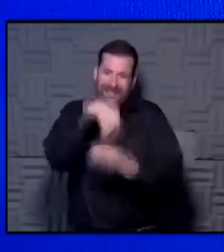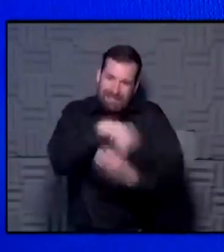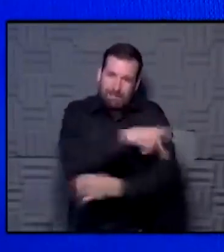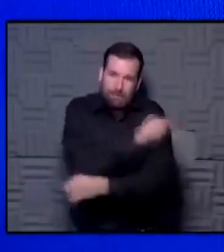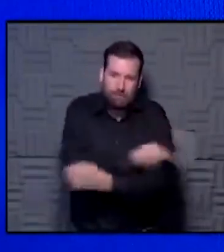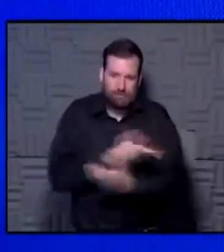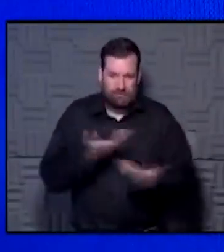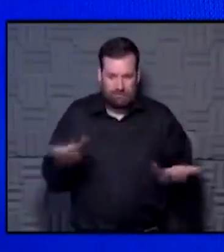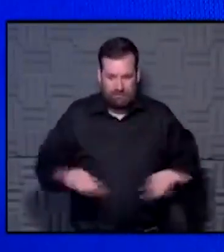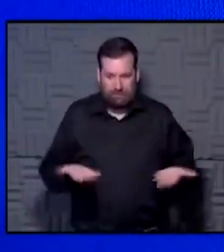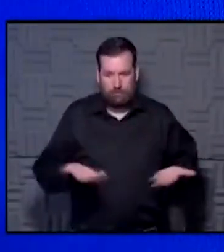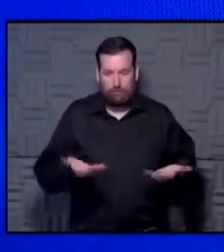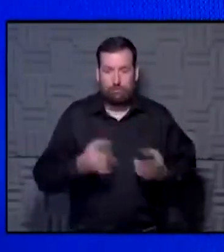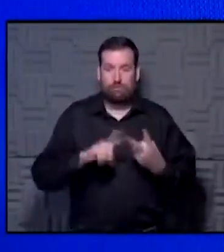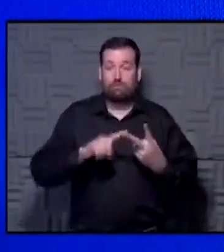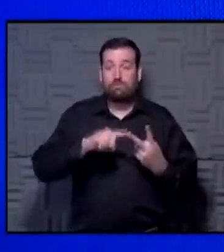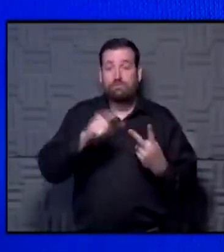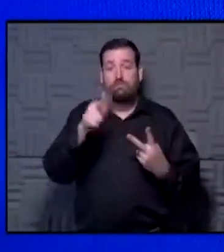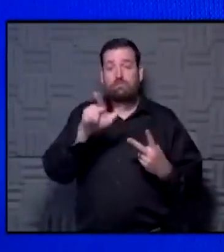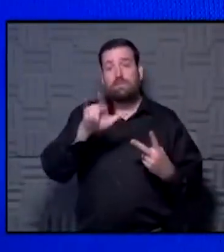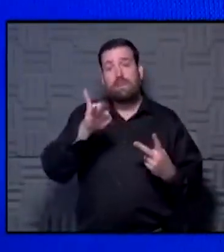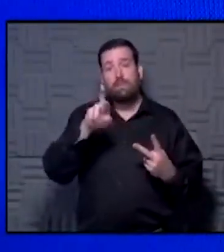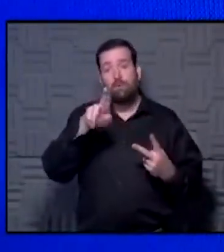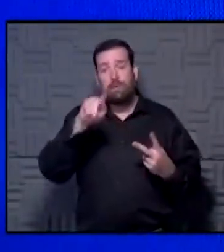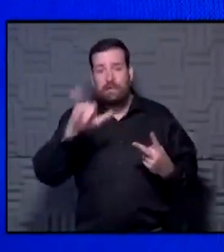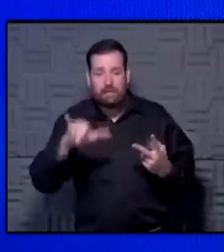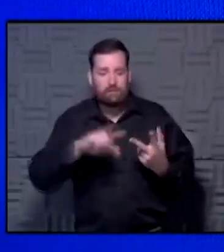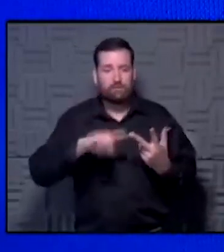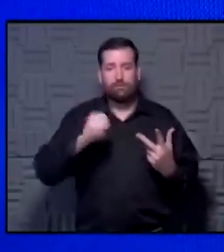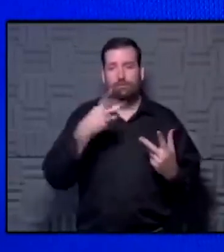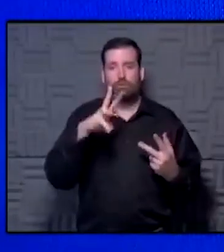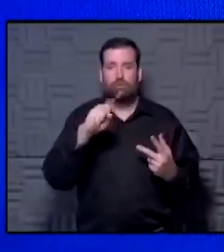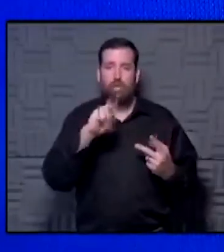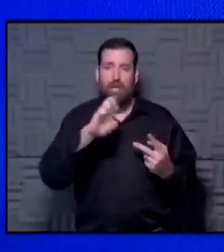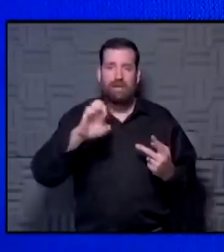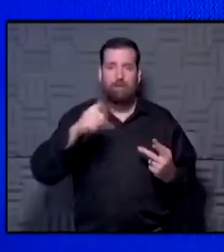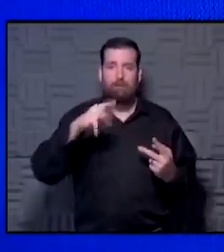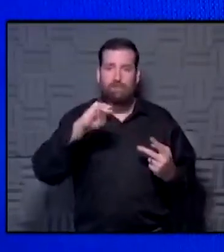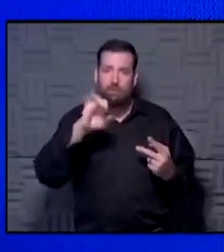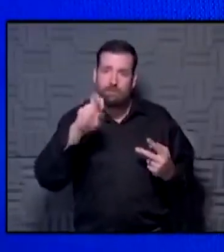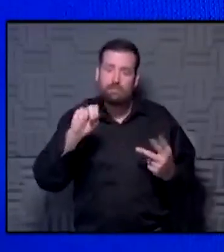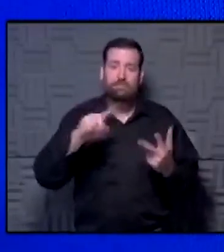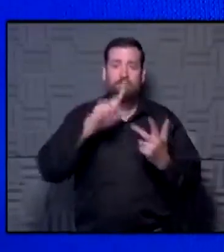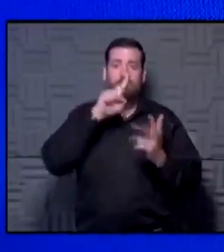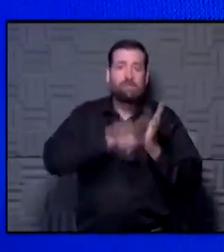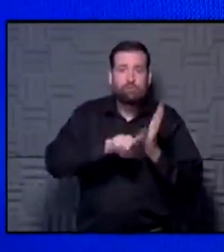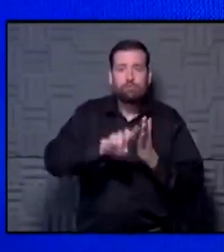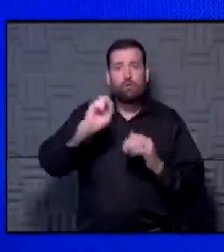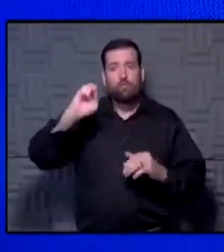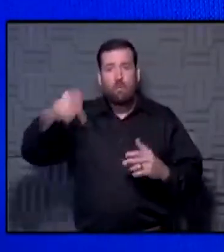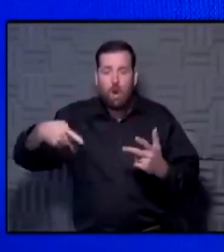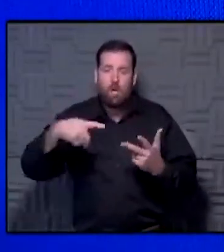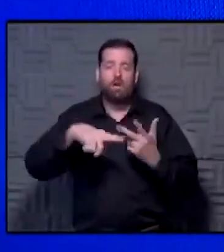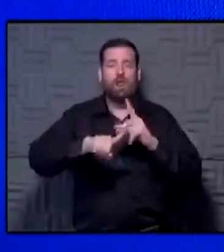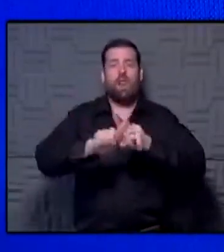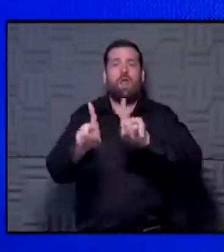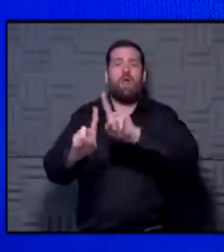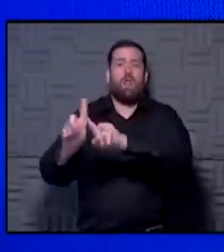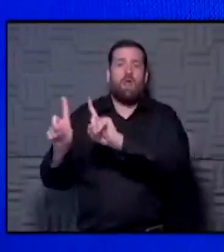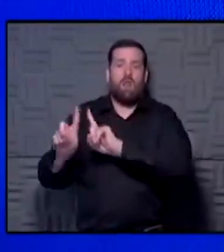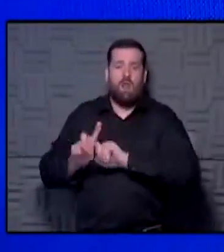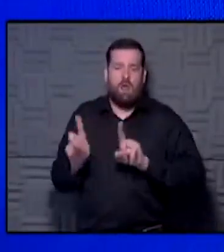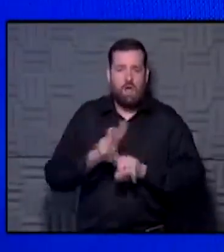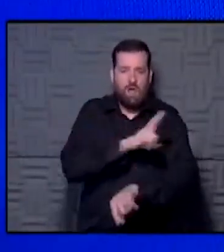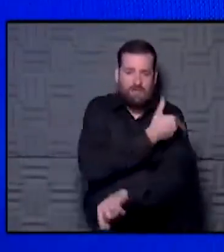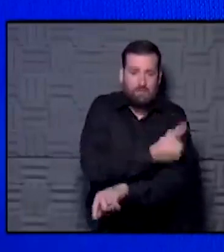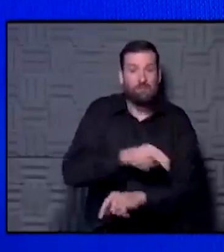KU, or at Liberty, or at Shawnee Mission, or at St. Luke's, or at Research, Overland Park, any of the hospitals that are here